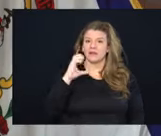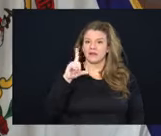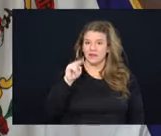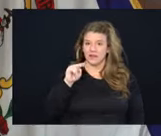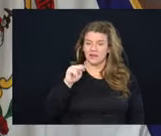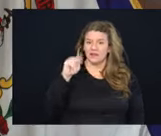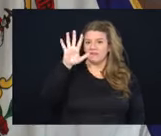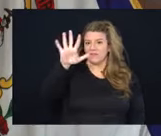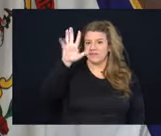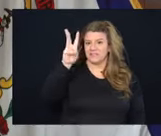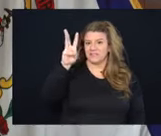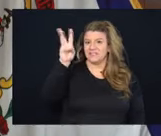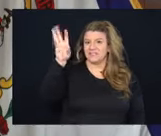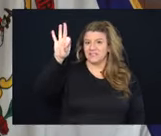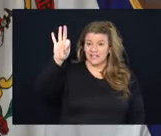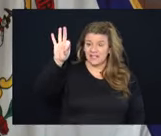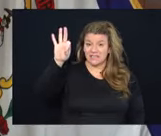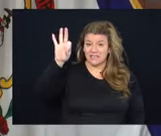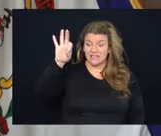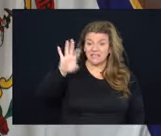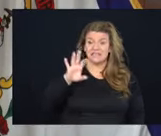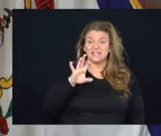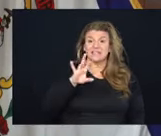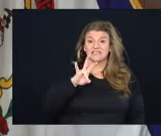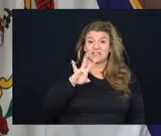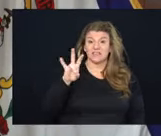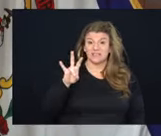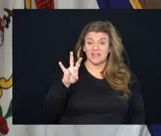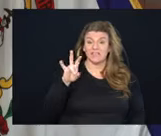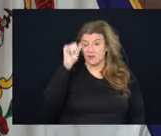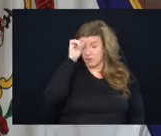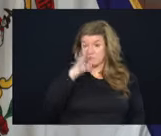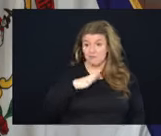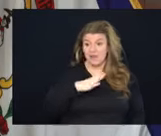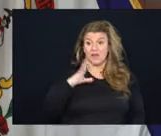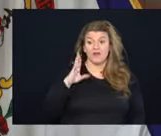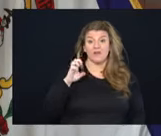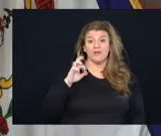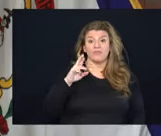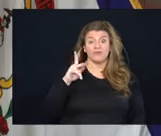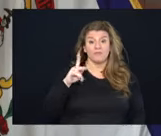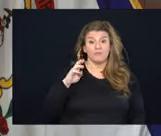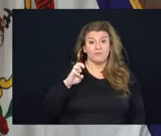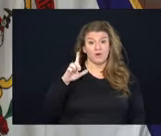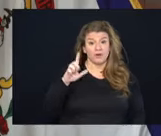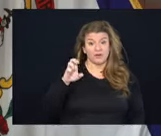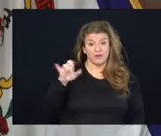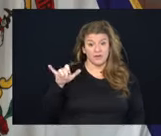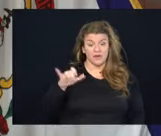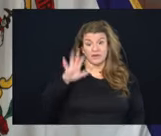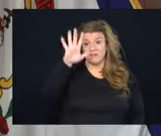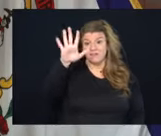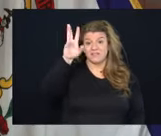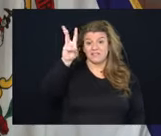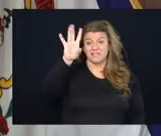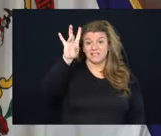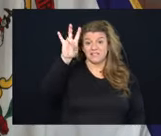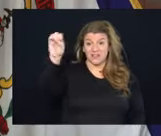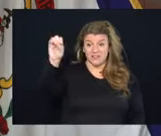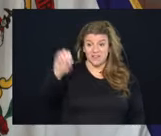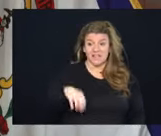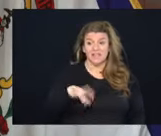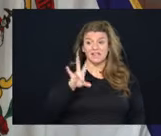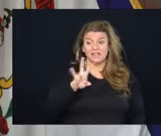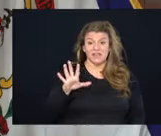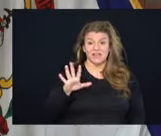5,669th death a 77 year old male from Berkeley County. The 5,670th death a